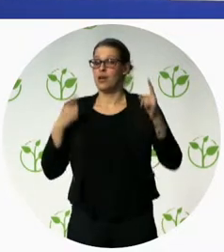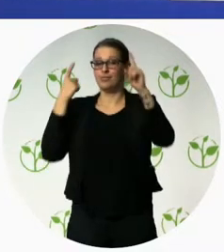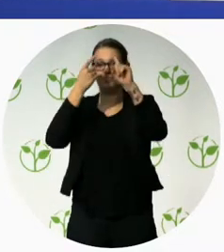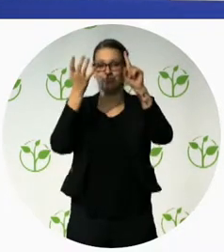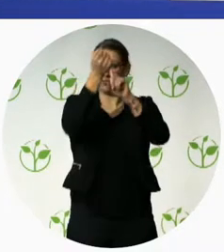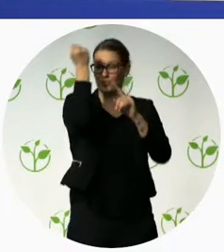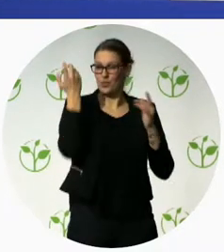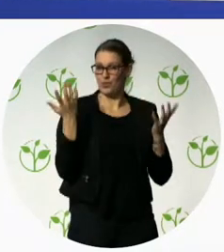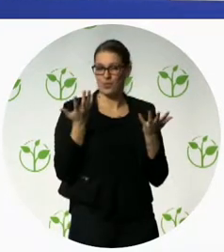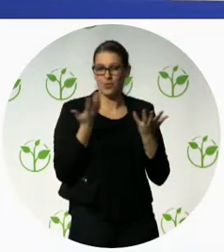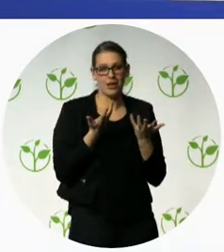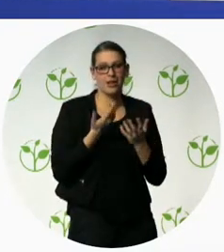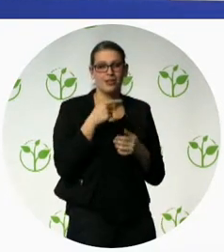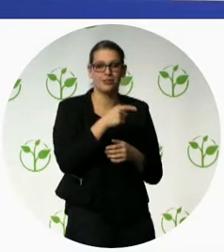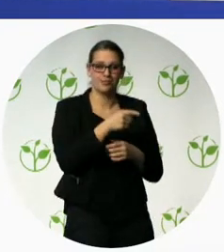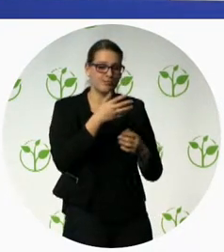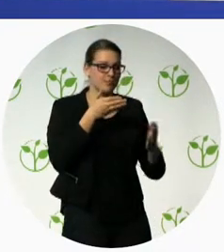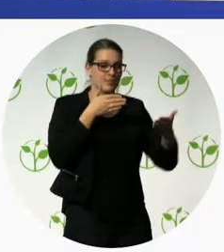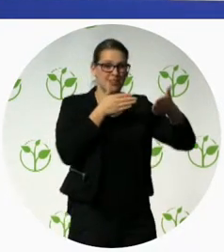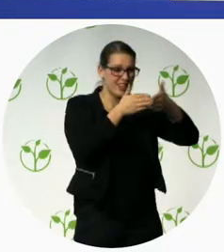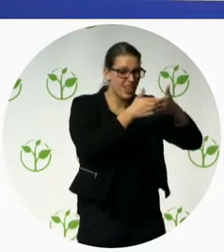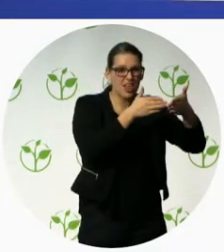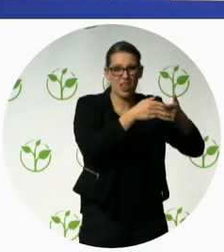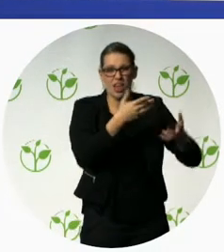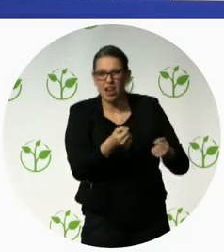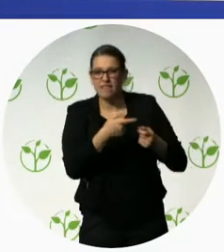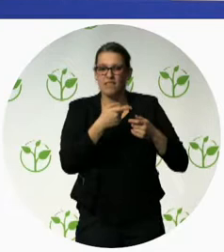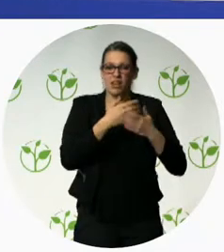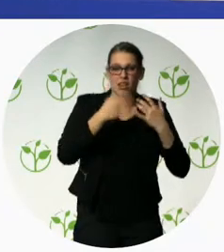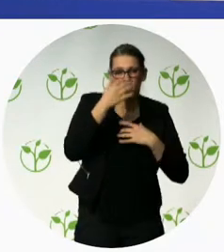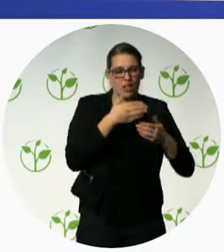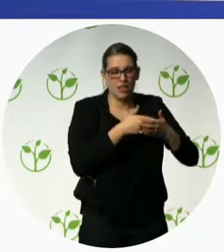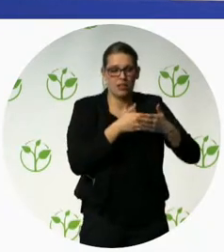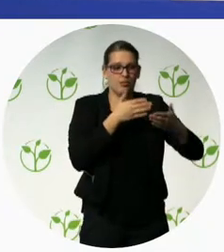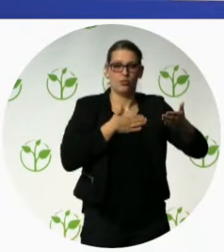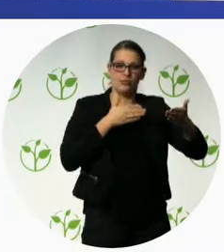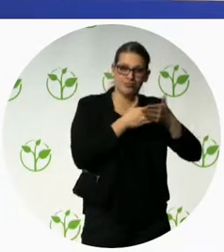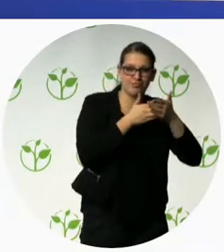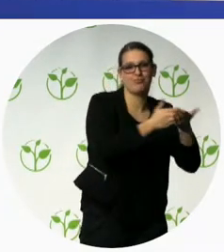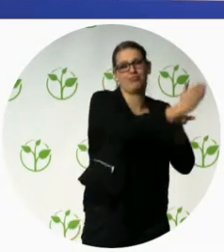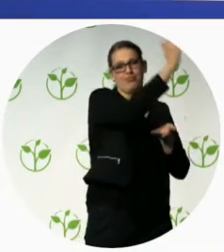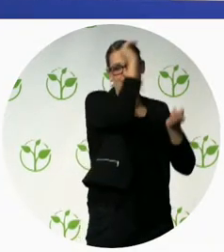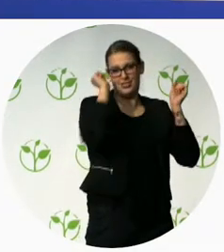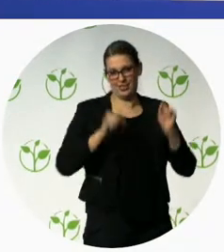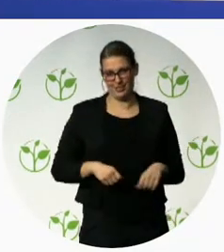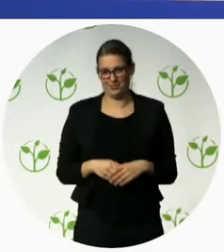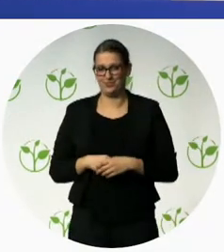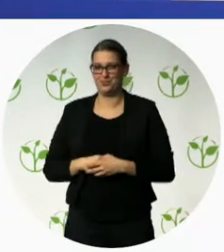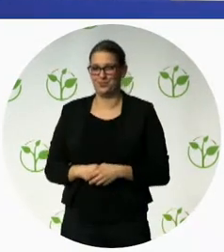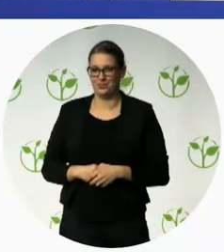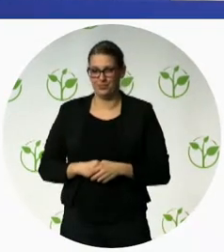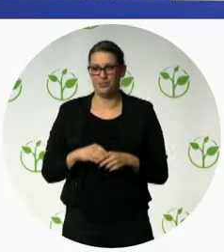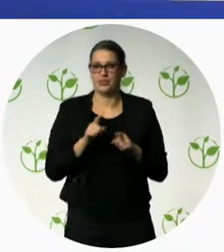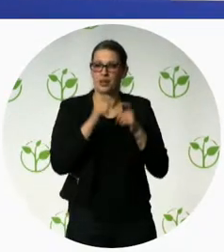and finally surrounding that we are working also on improving the management capacities of the